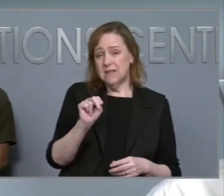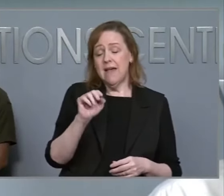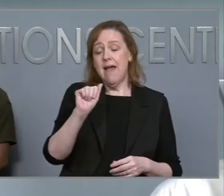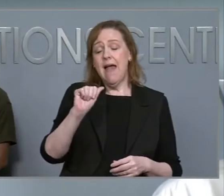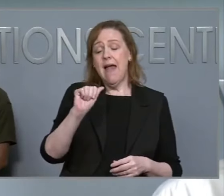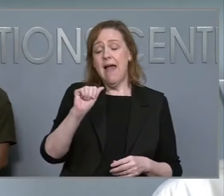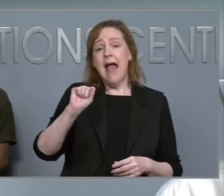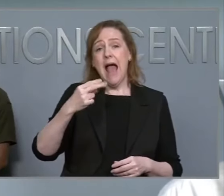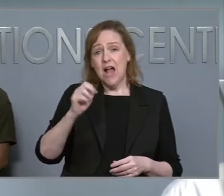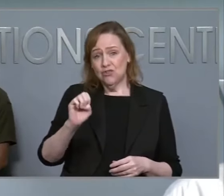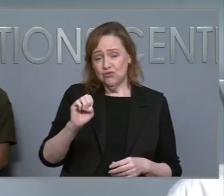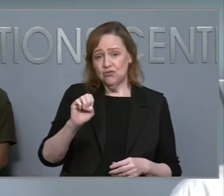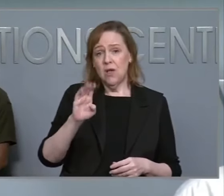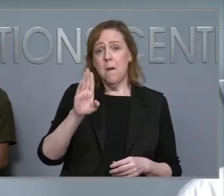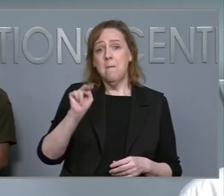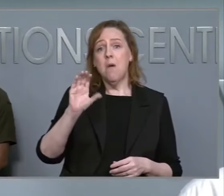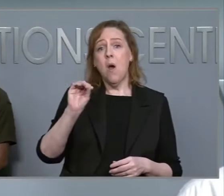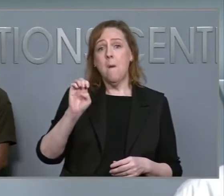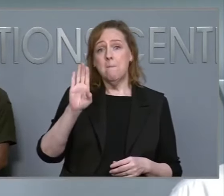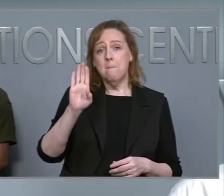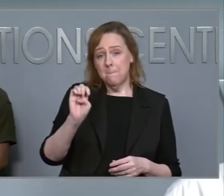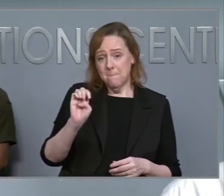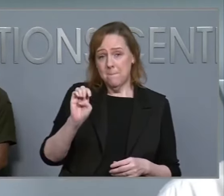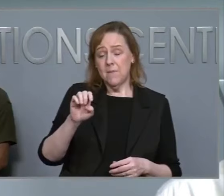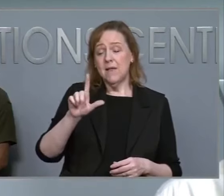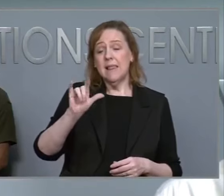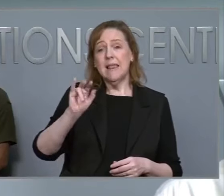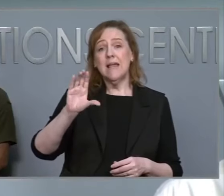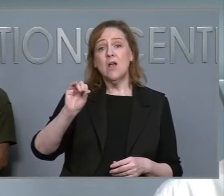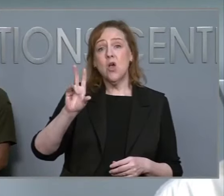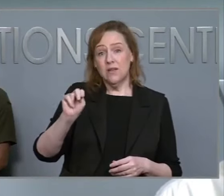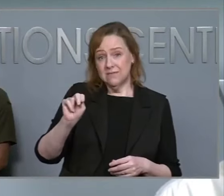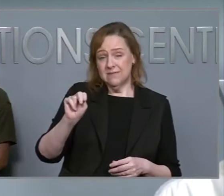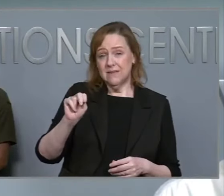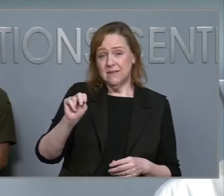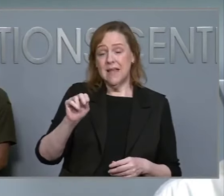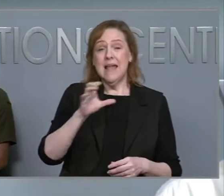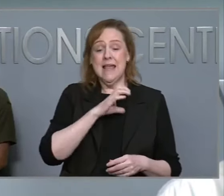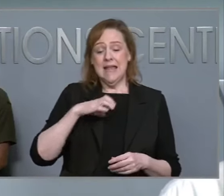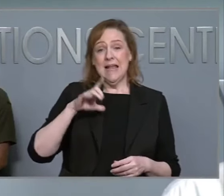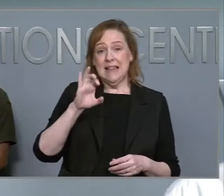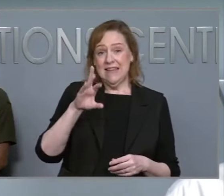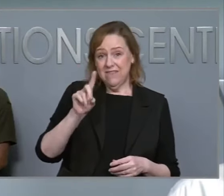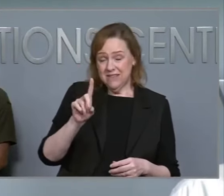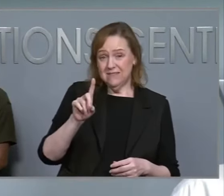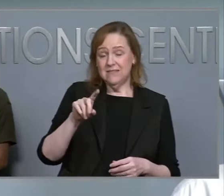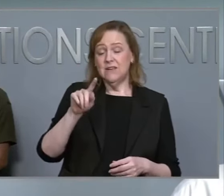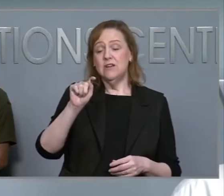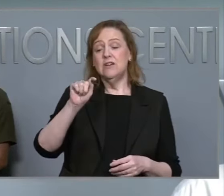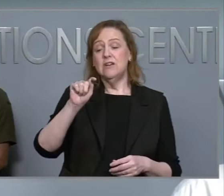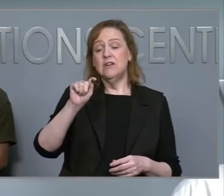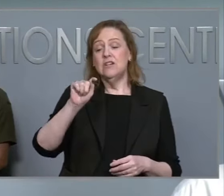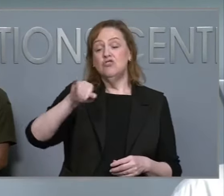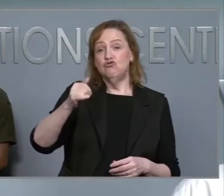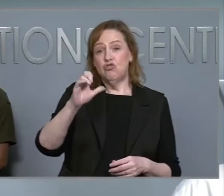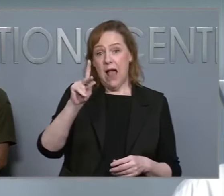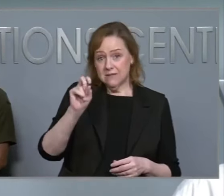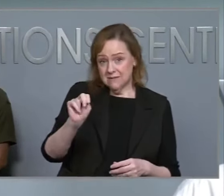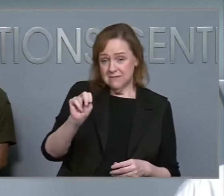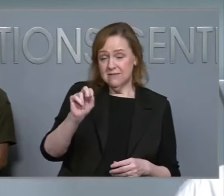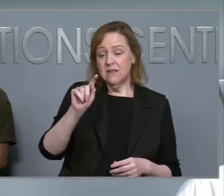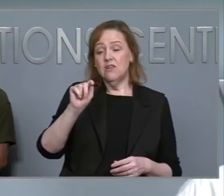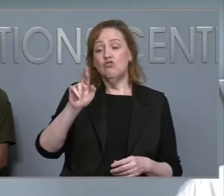Lincoln, Cleveland, Jackson, Transylvania, and Yancey counties. 52 of these are on primary